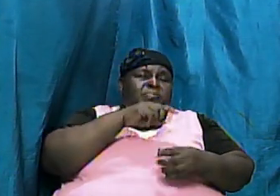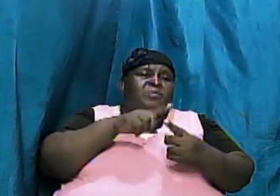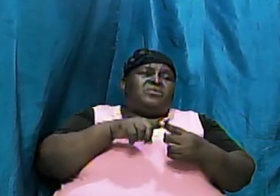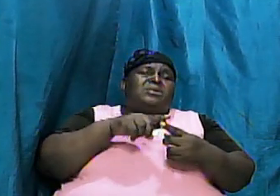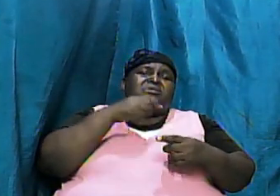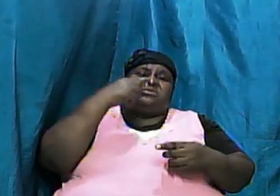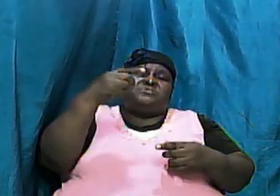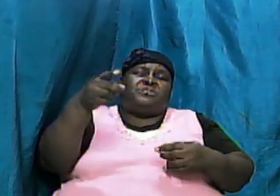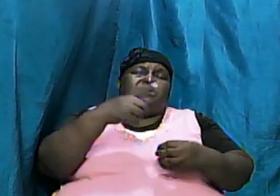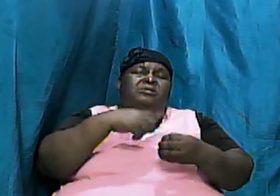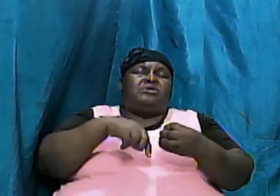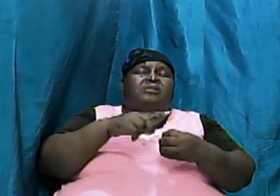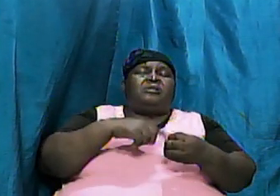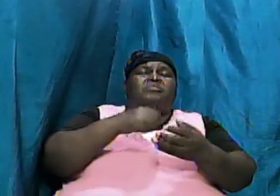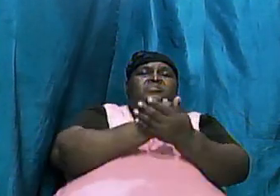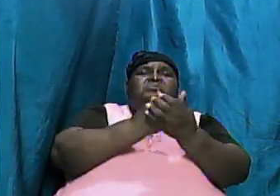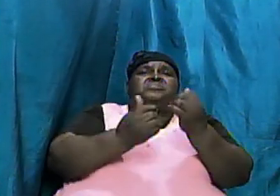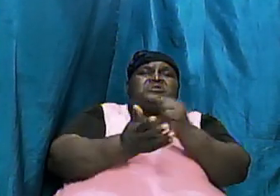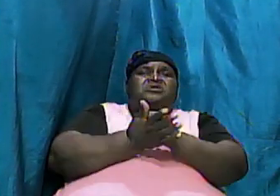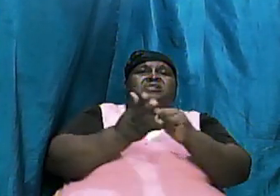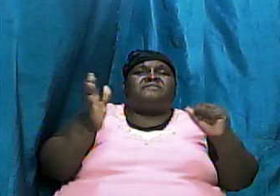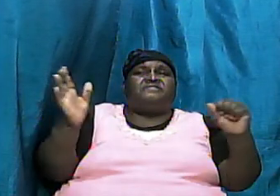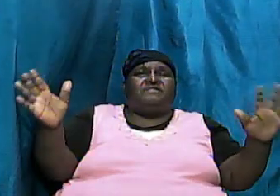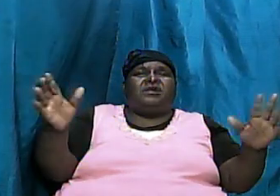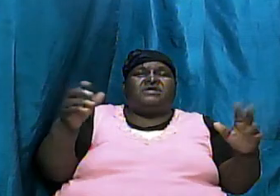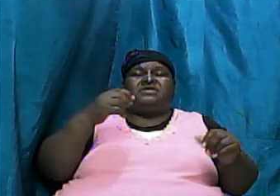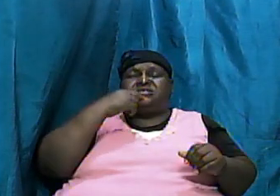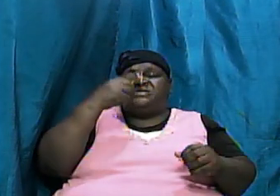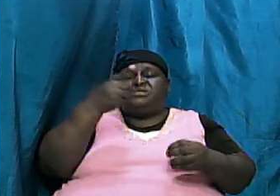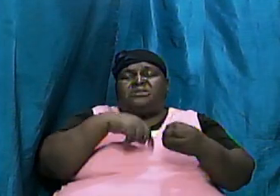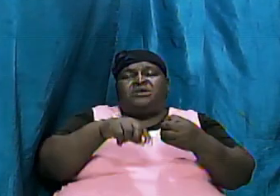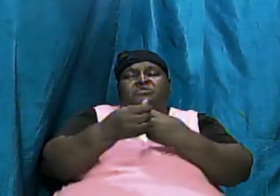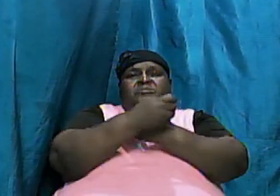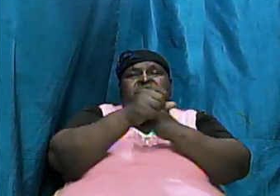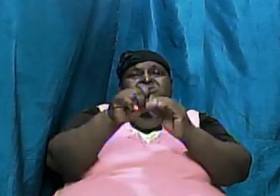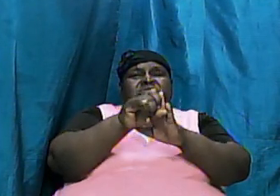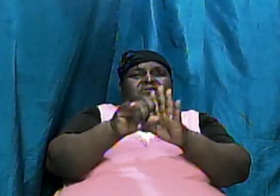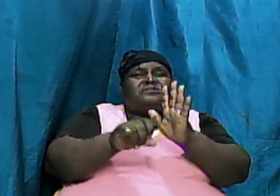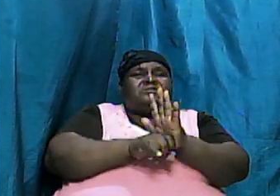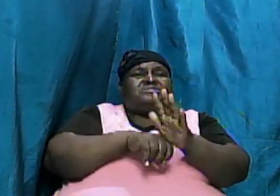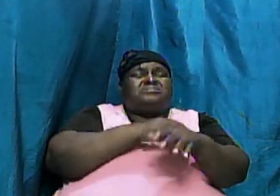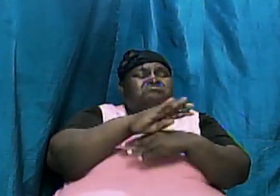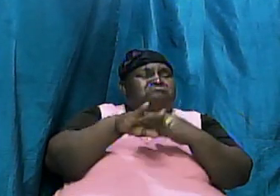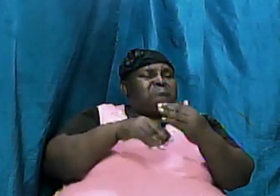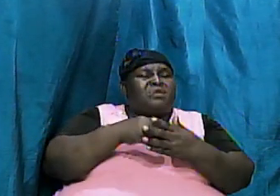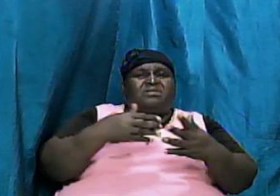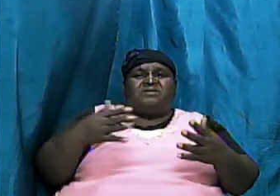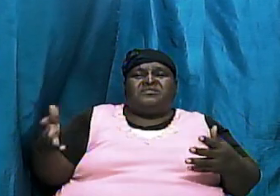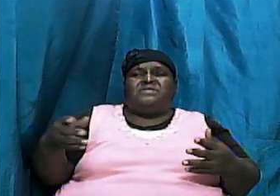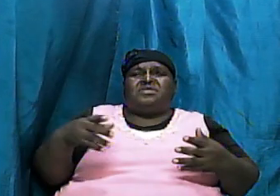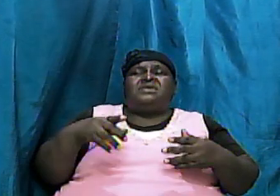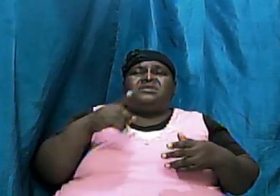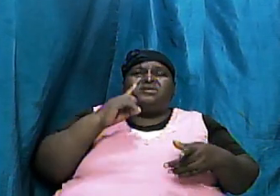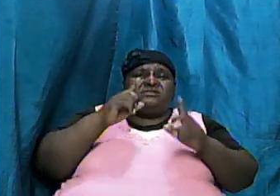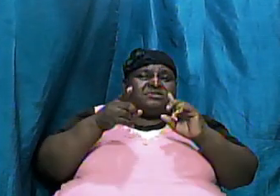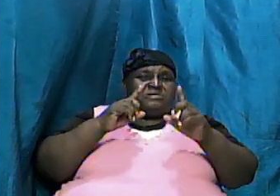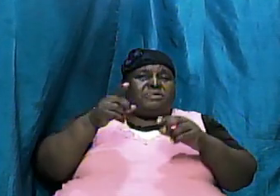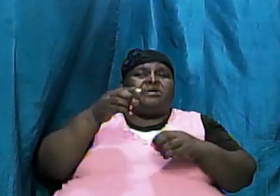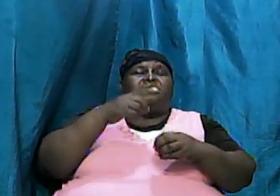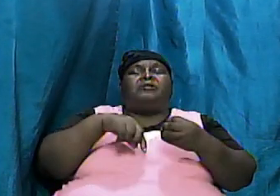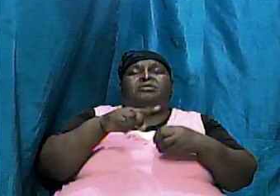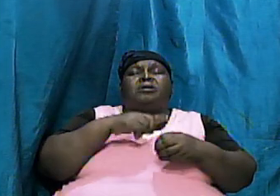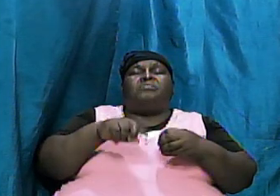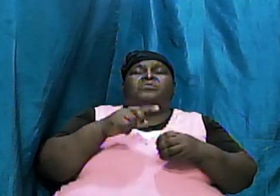speak about sacrifice when we speak about all the things that we make mention of as it